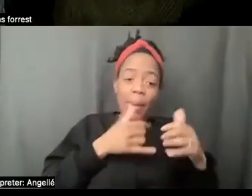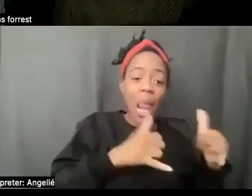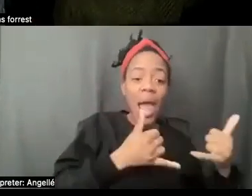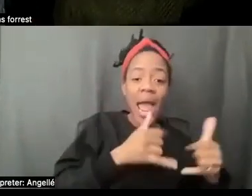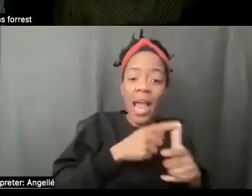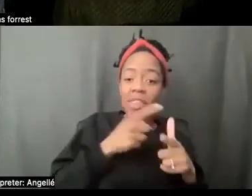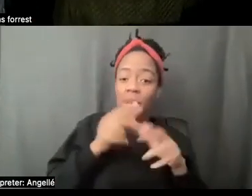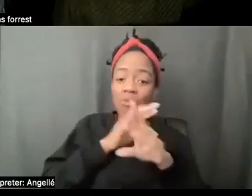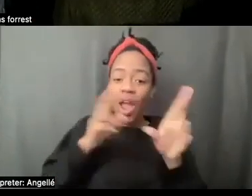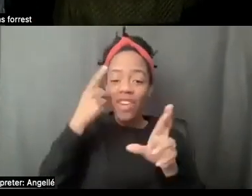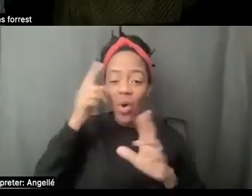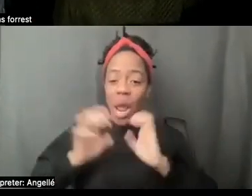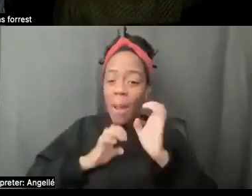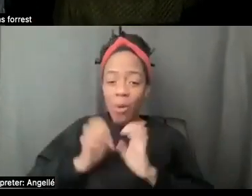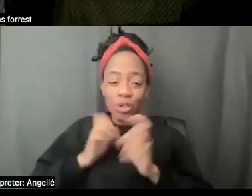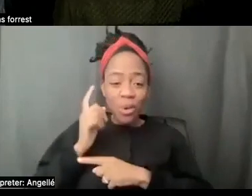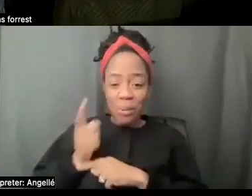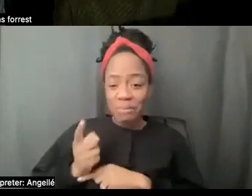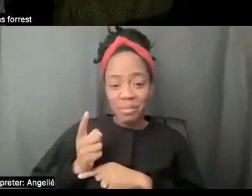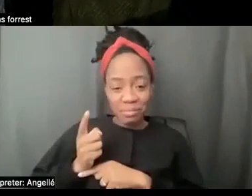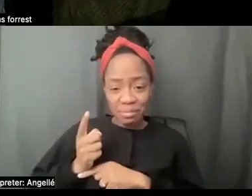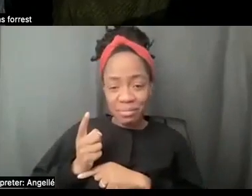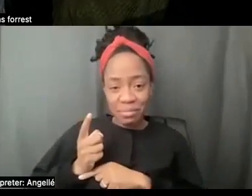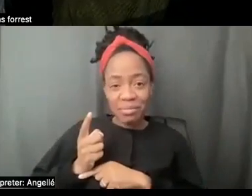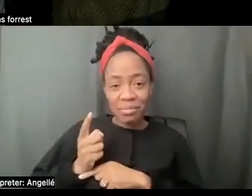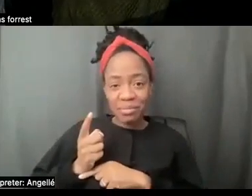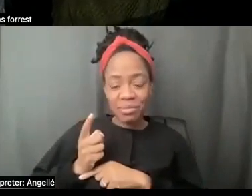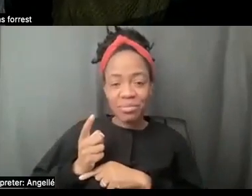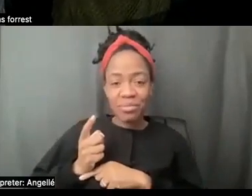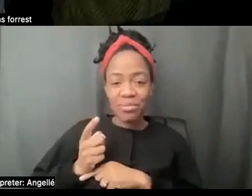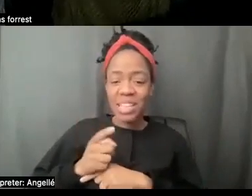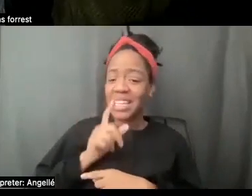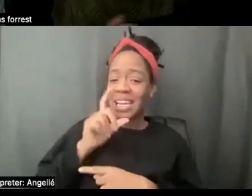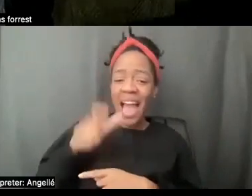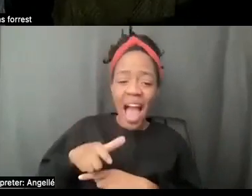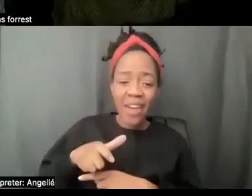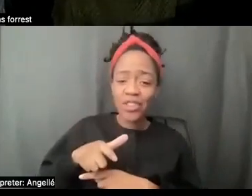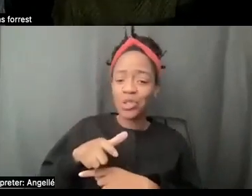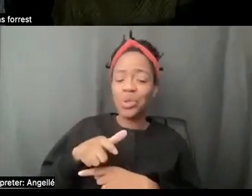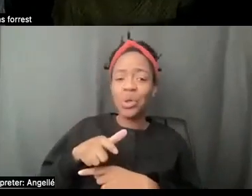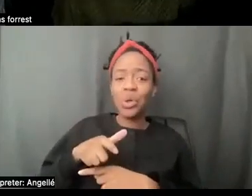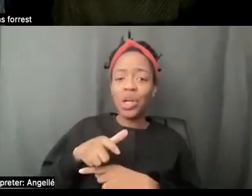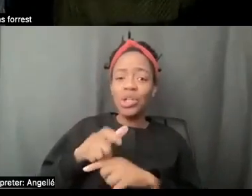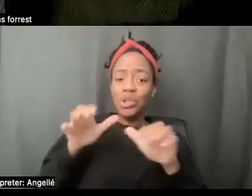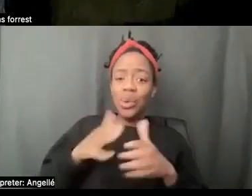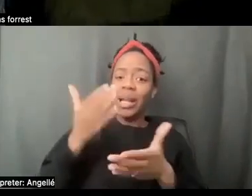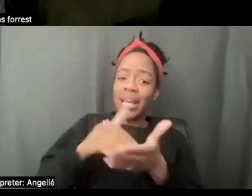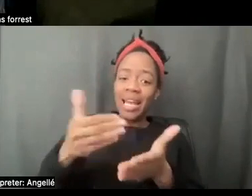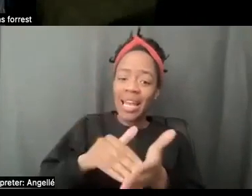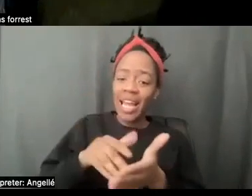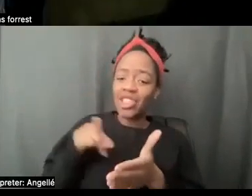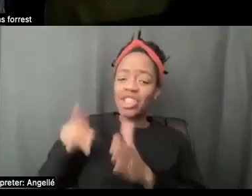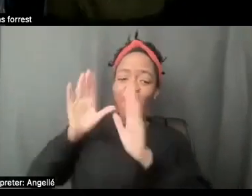and just, you didn't have to even do it twice. She's just such a great young